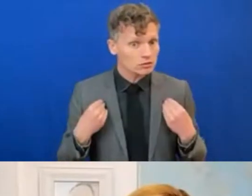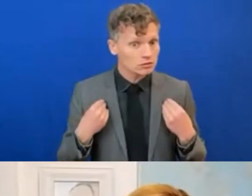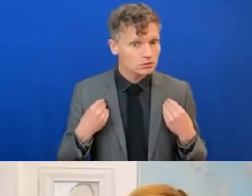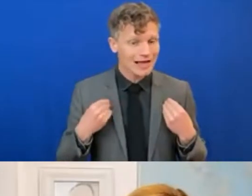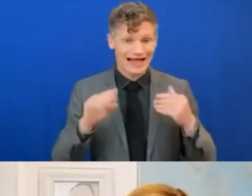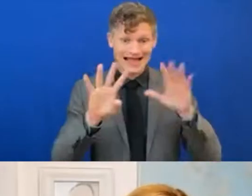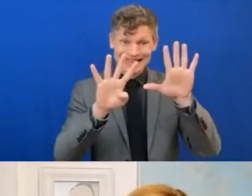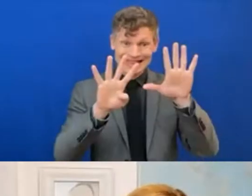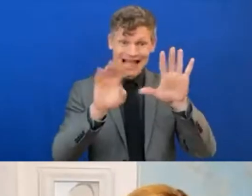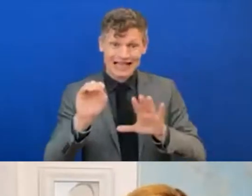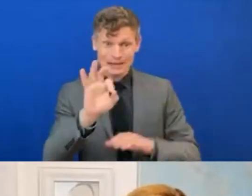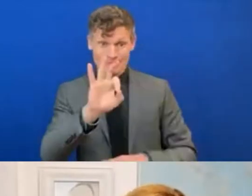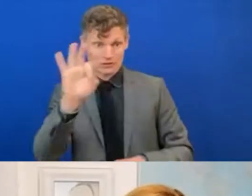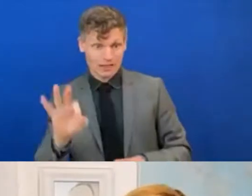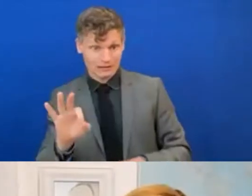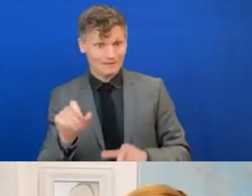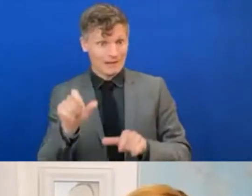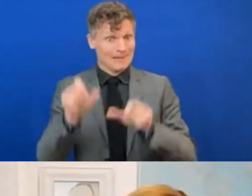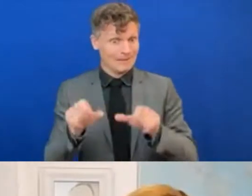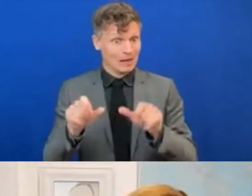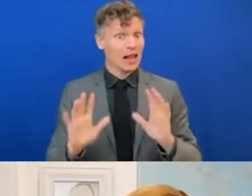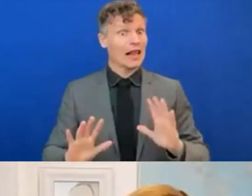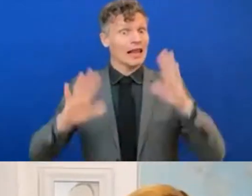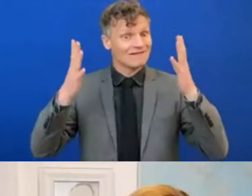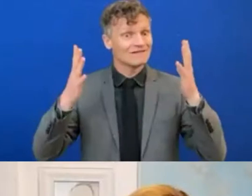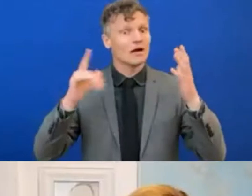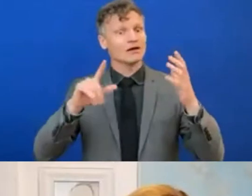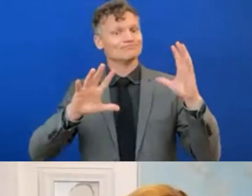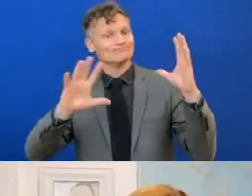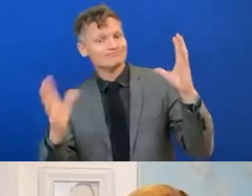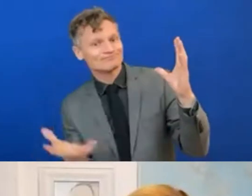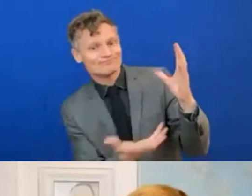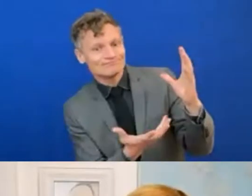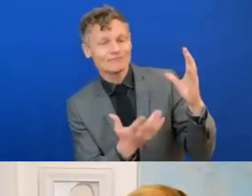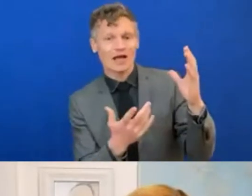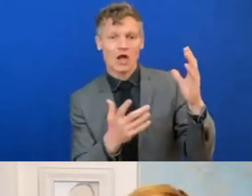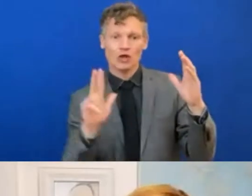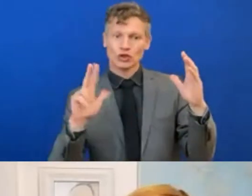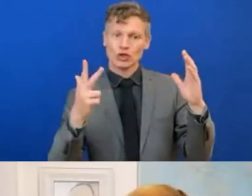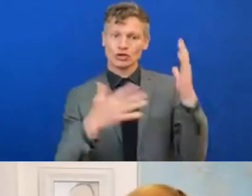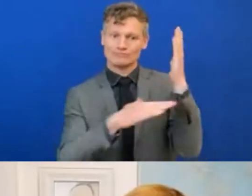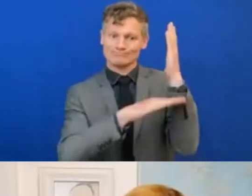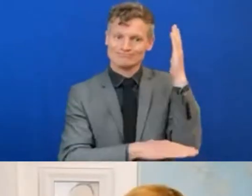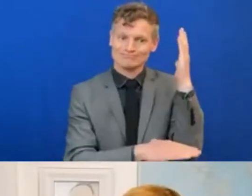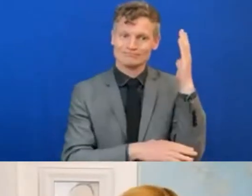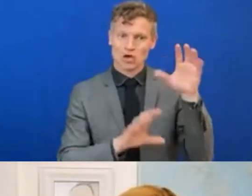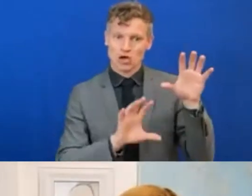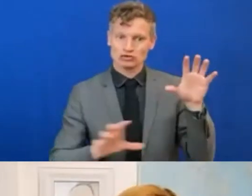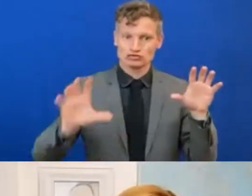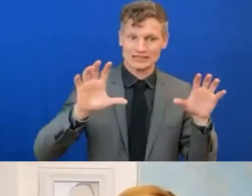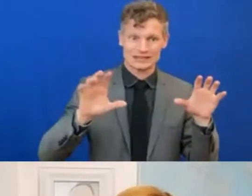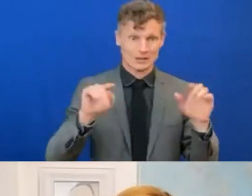live in developing countries. And what it means to be a young person has shifted drastically in COVID.